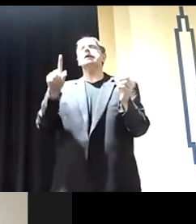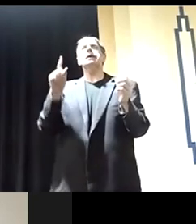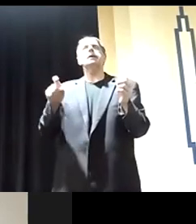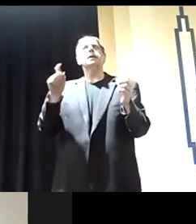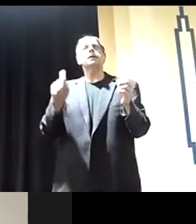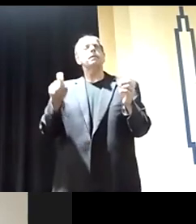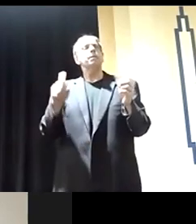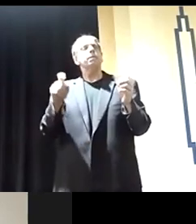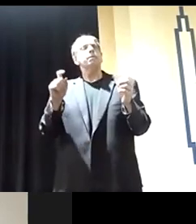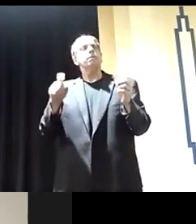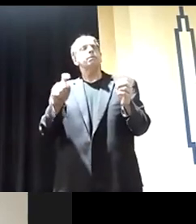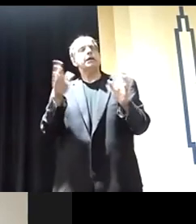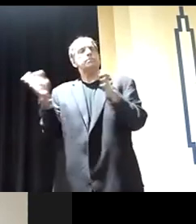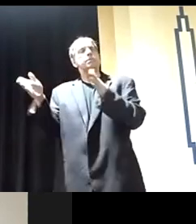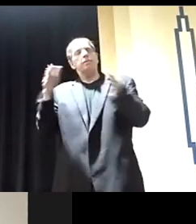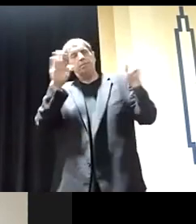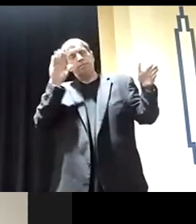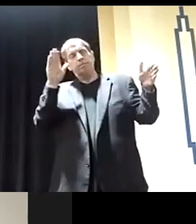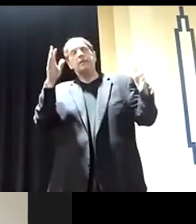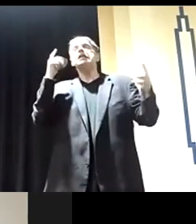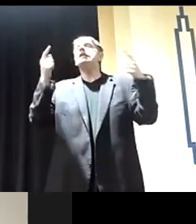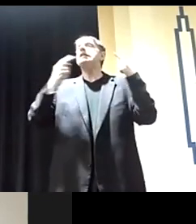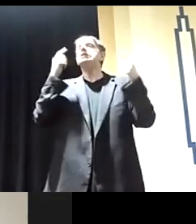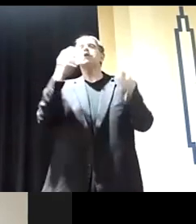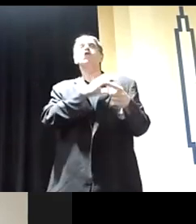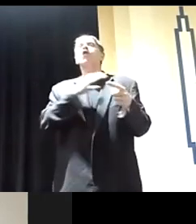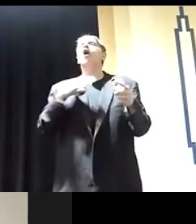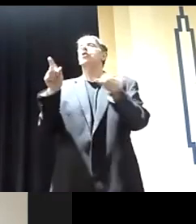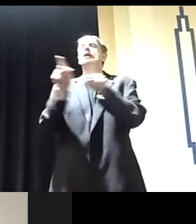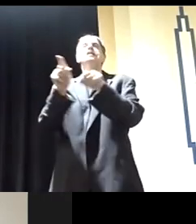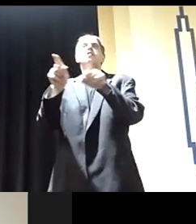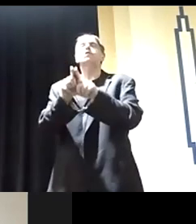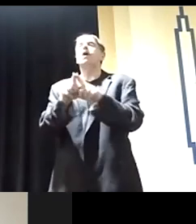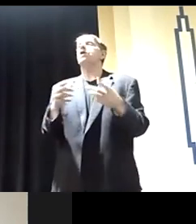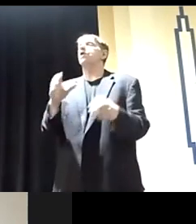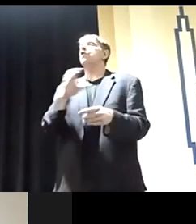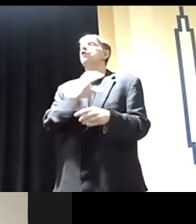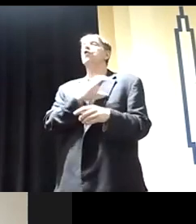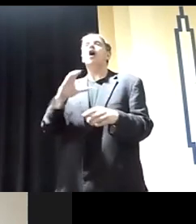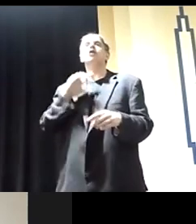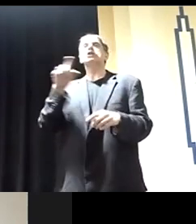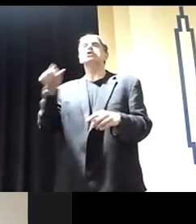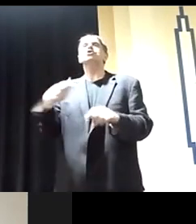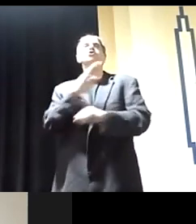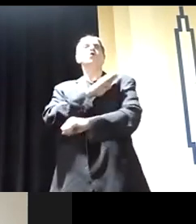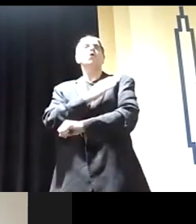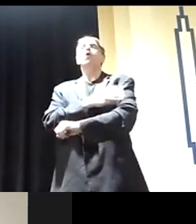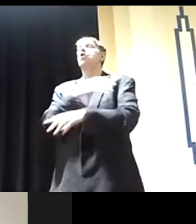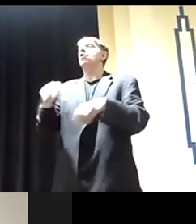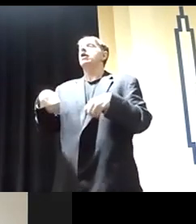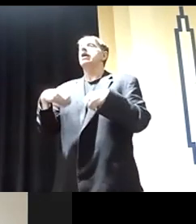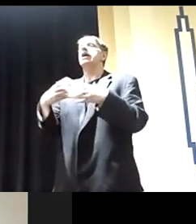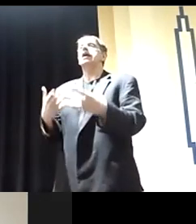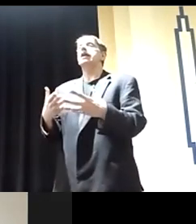reined in by the long-term perspective by Congress. Congress has the sole authority to enact legislation and to declare war.